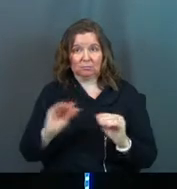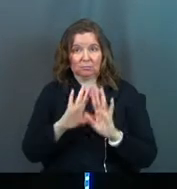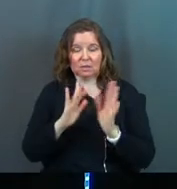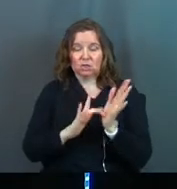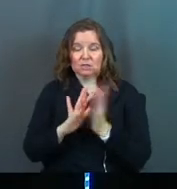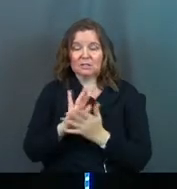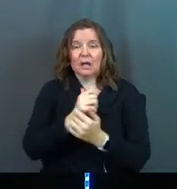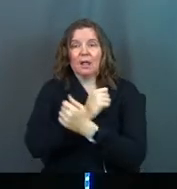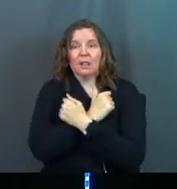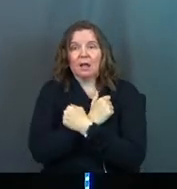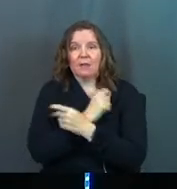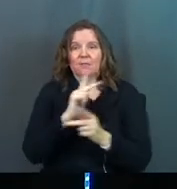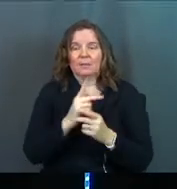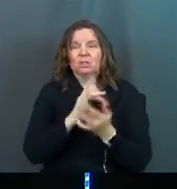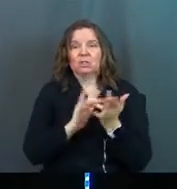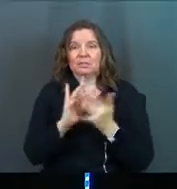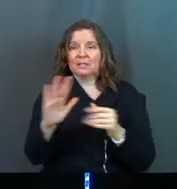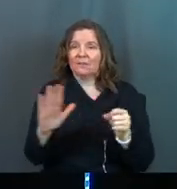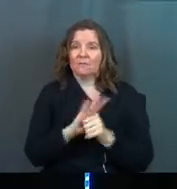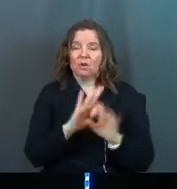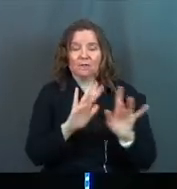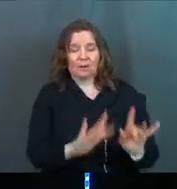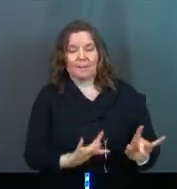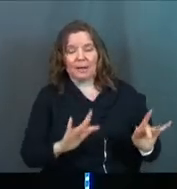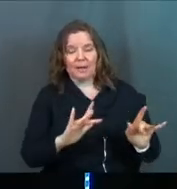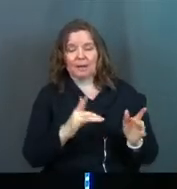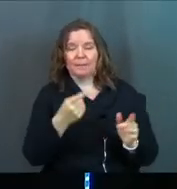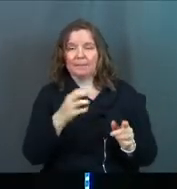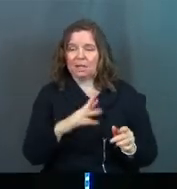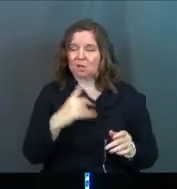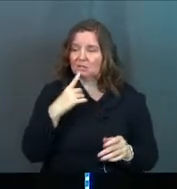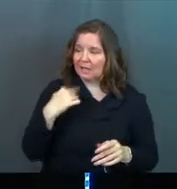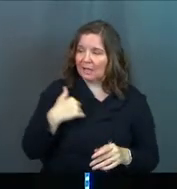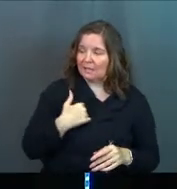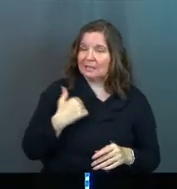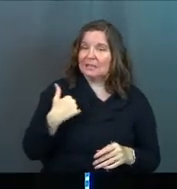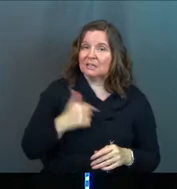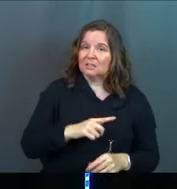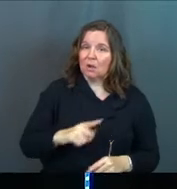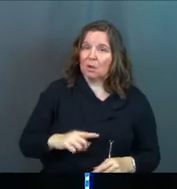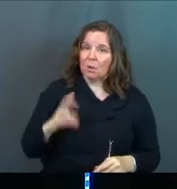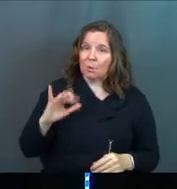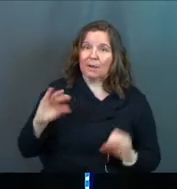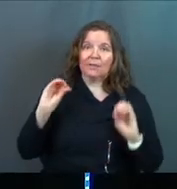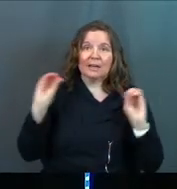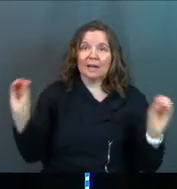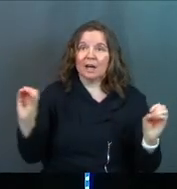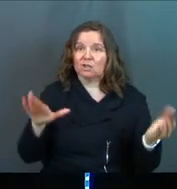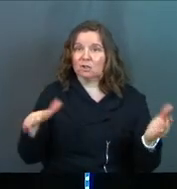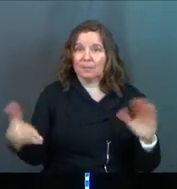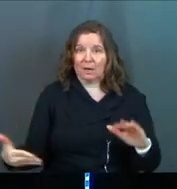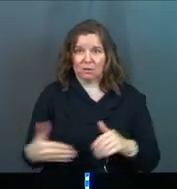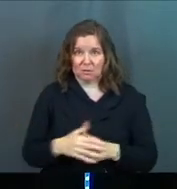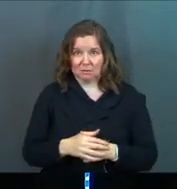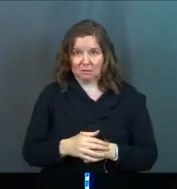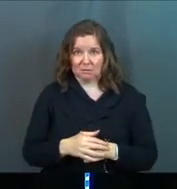Jesus loved people. Jesus is full of compassion. Peter tells us, it is our Lord's will that none should perish.